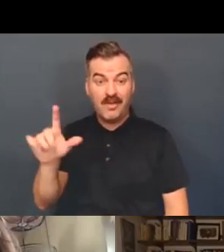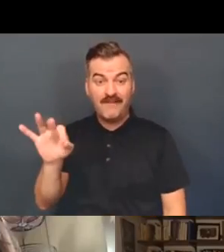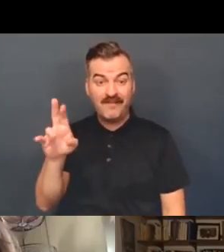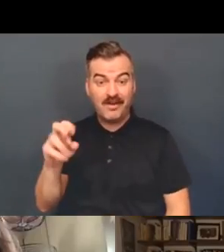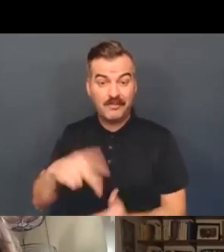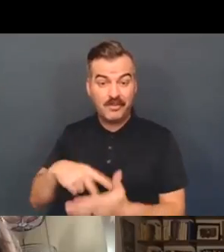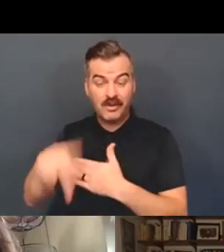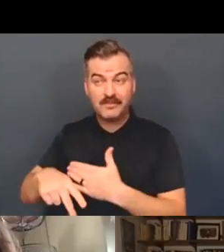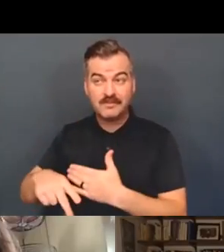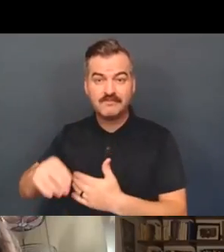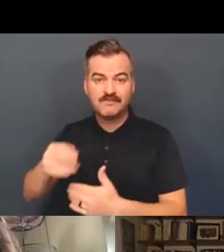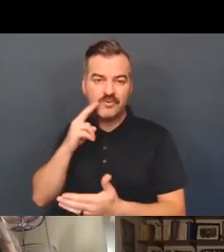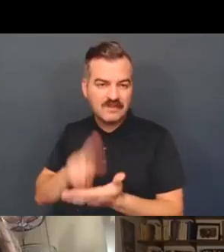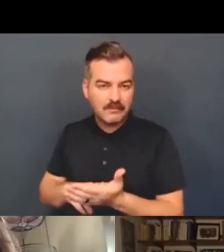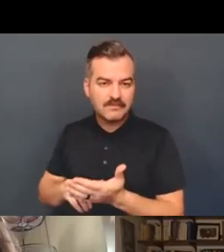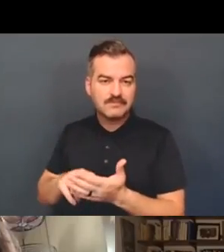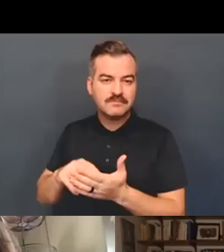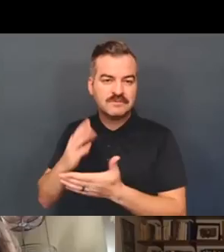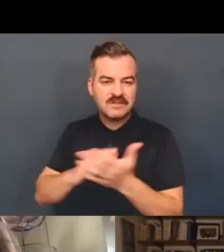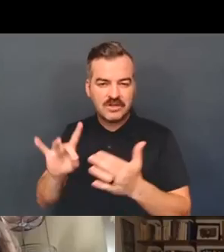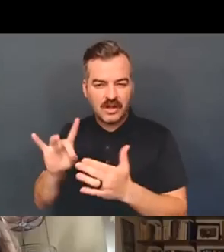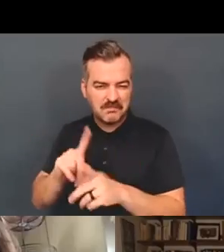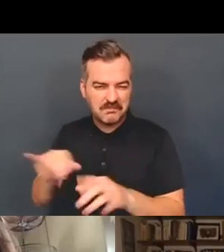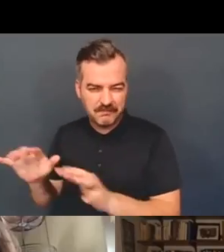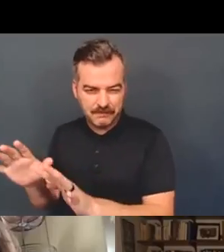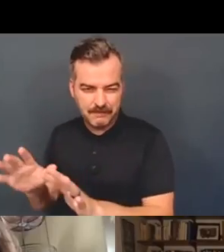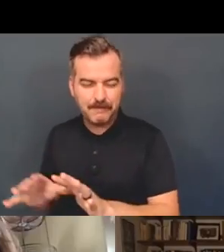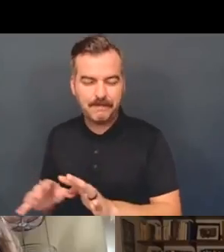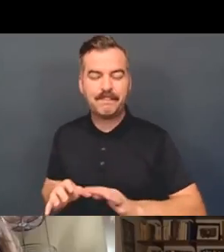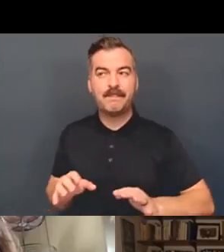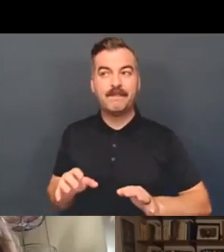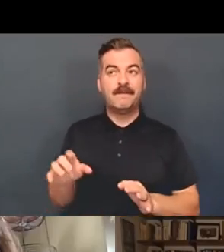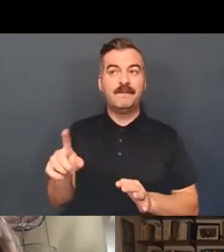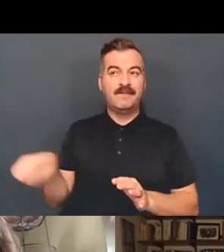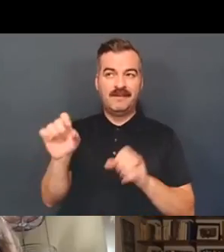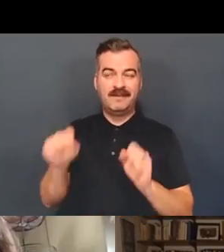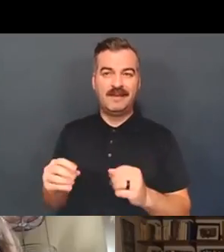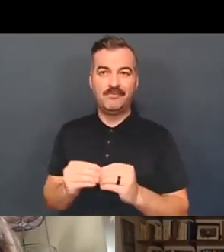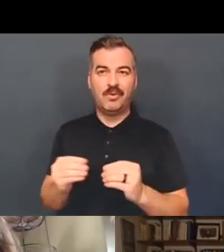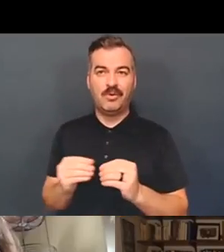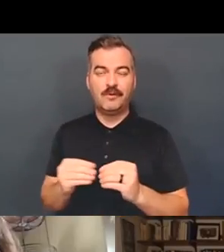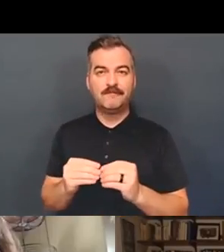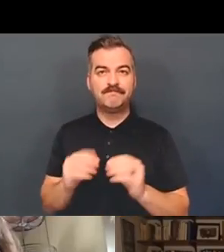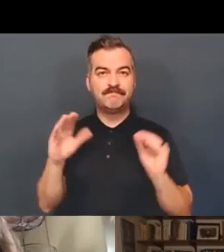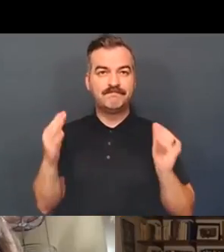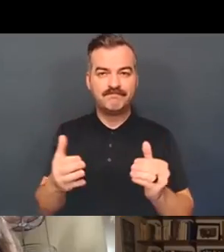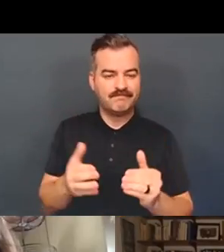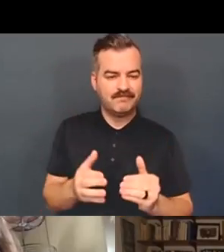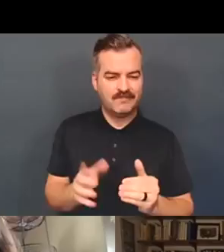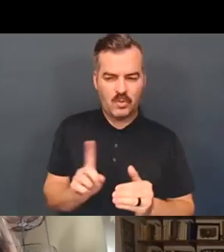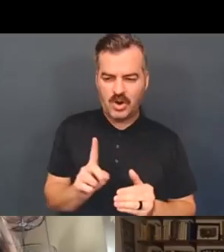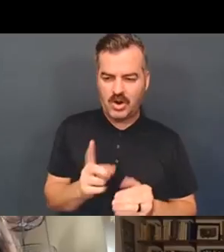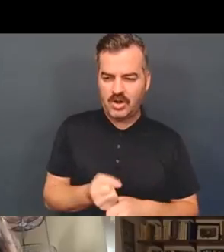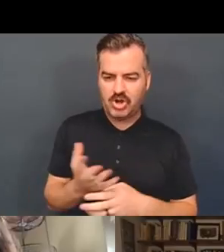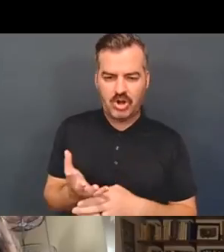And so I think being able to more correctly attribute causes to some of